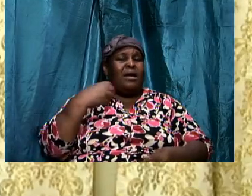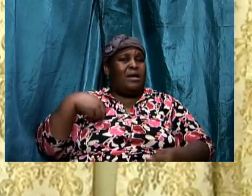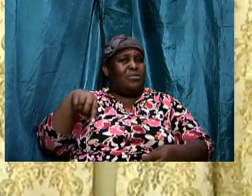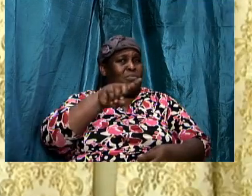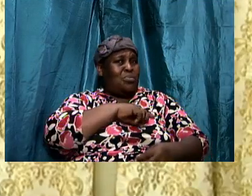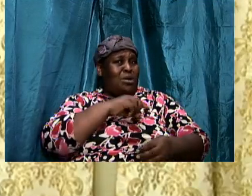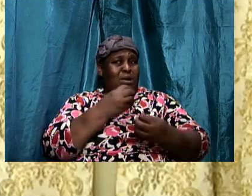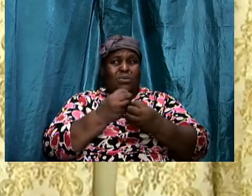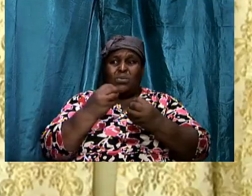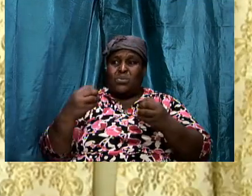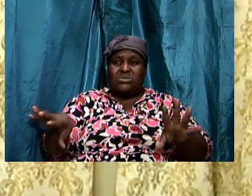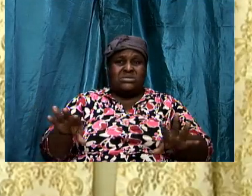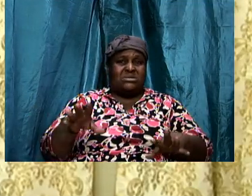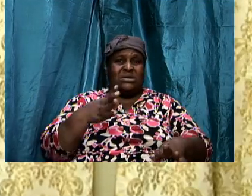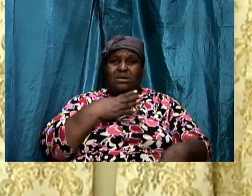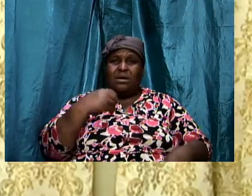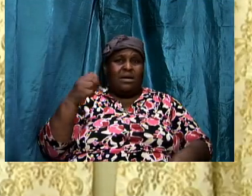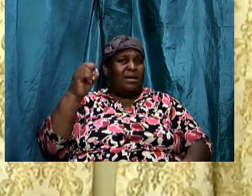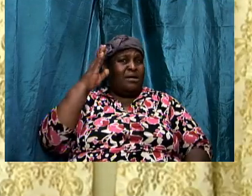don't even know